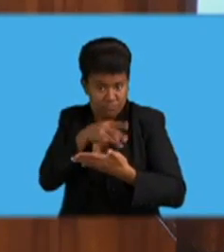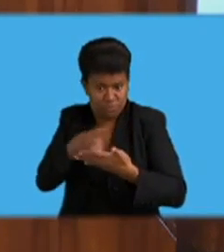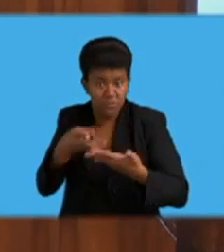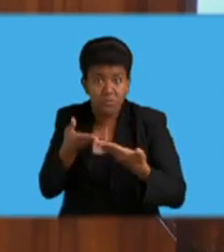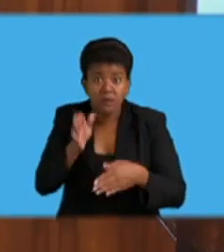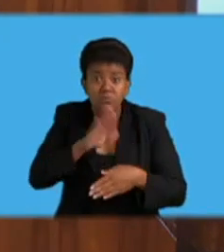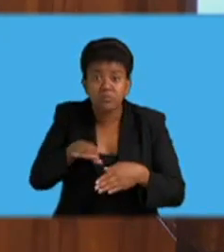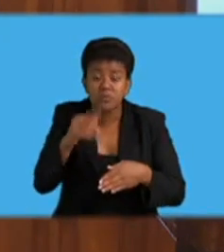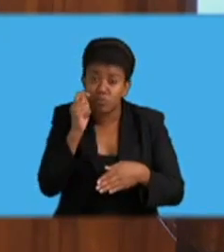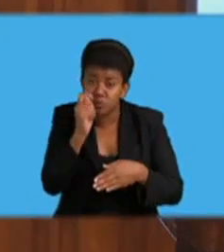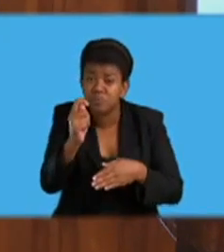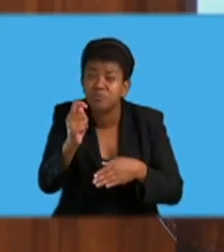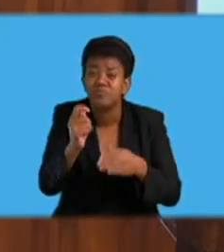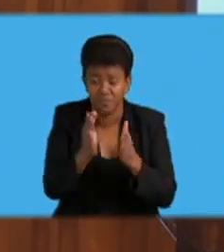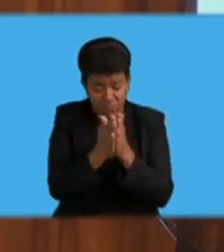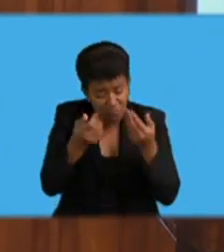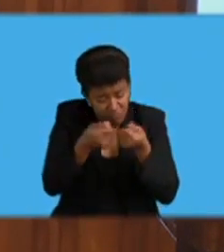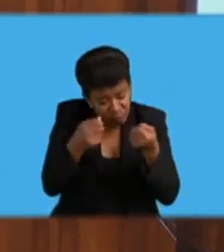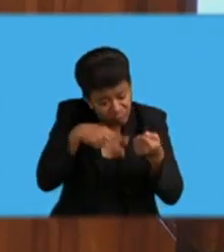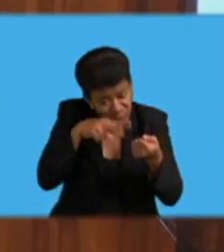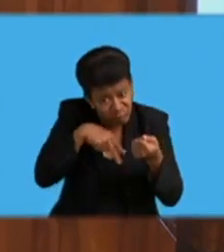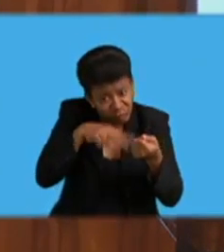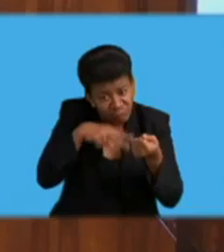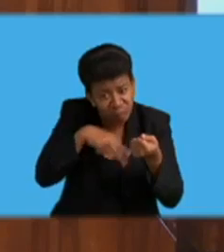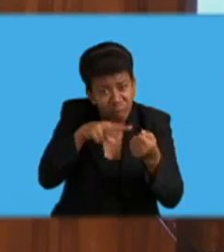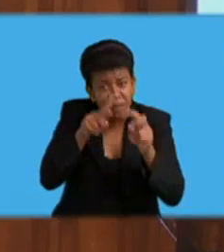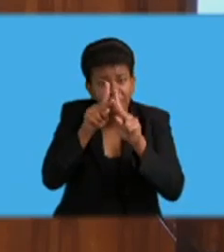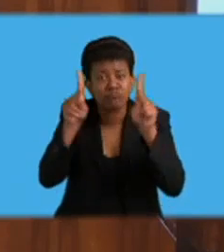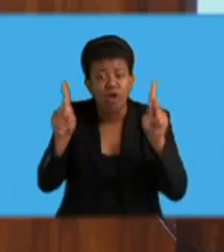porn sites on their smartphones.